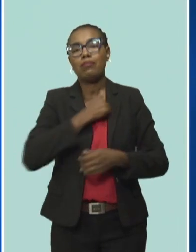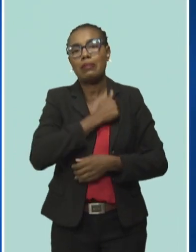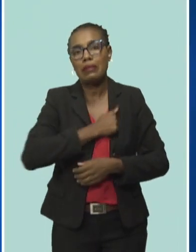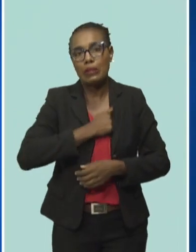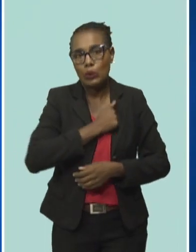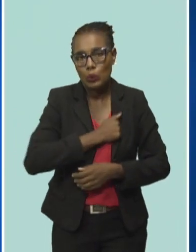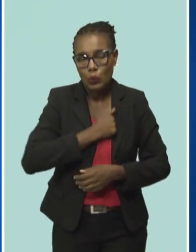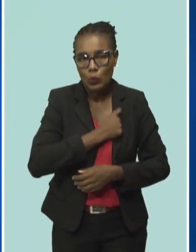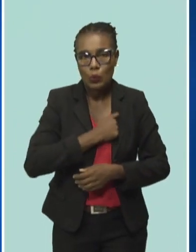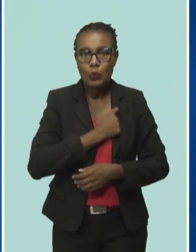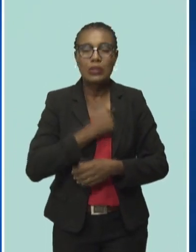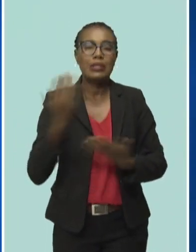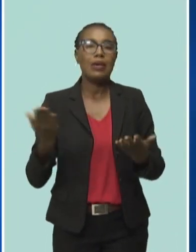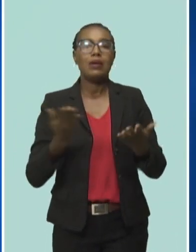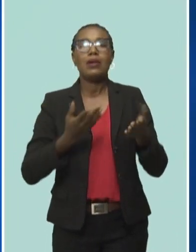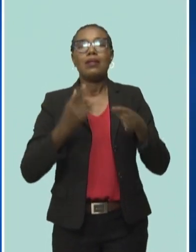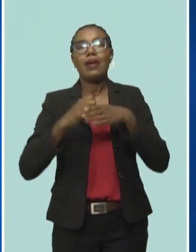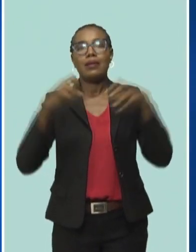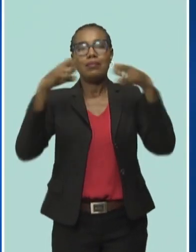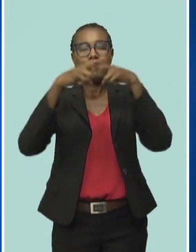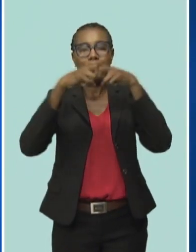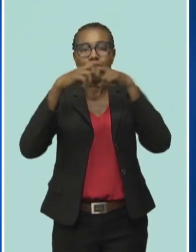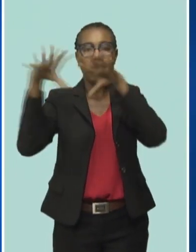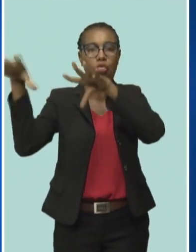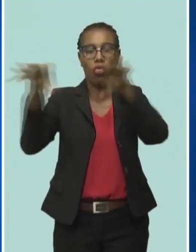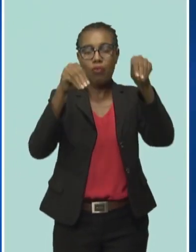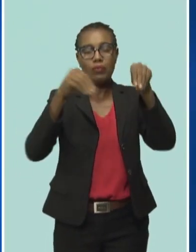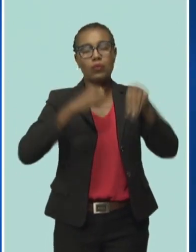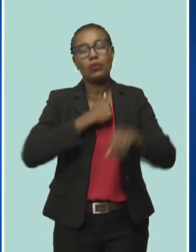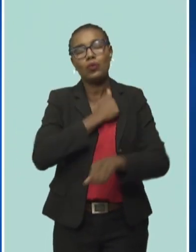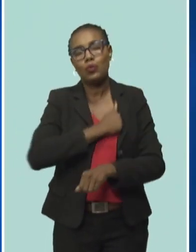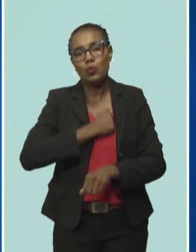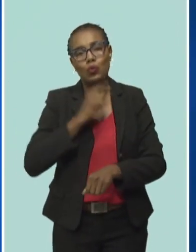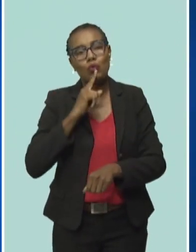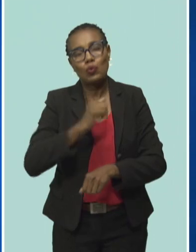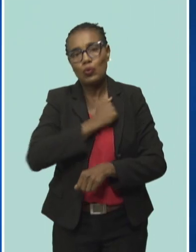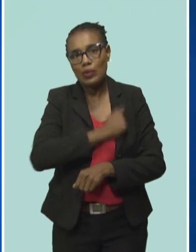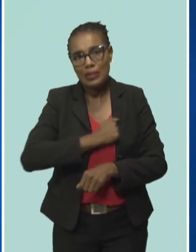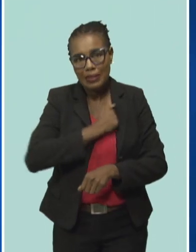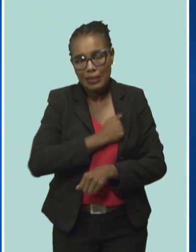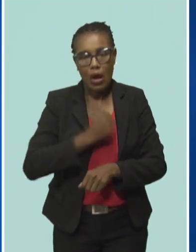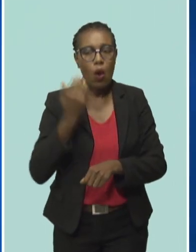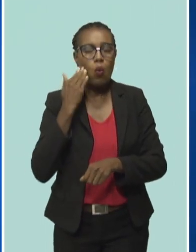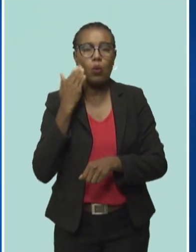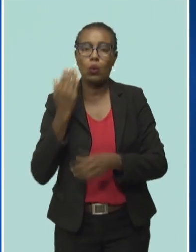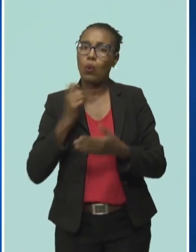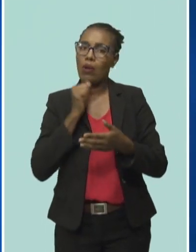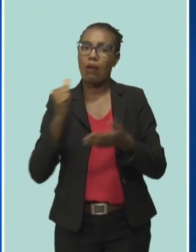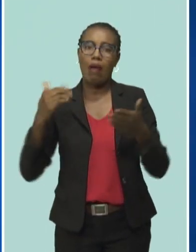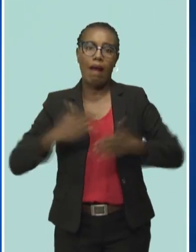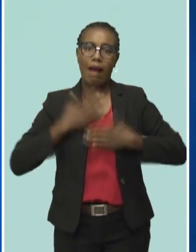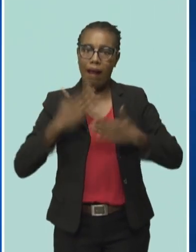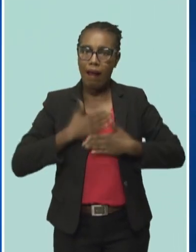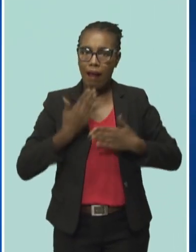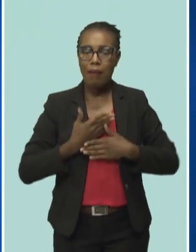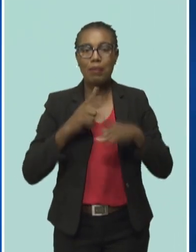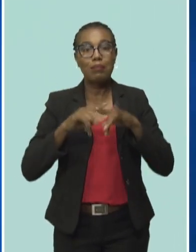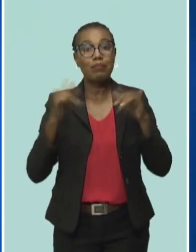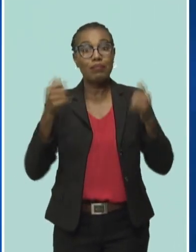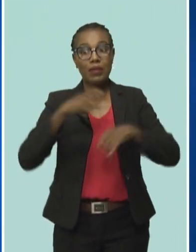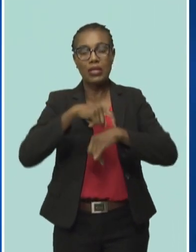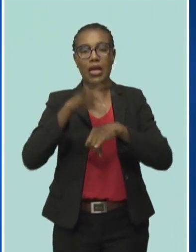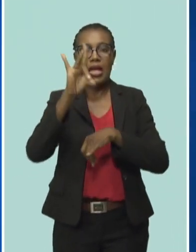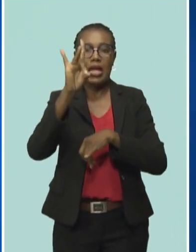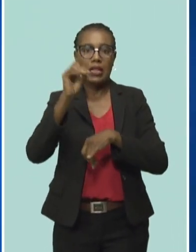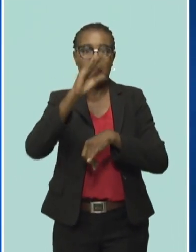The interruption in service today we certainly know how inconvenient that is for our customers. At this time we are just over 80